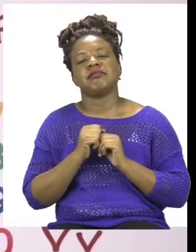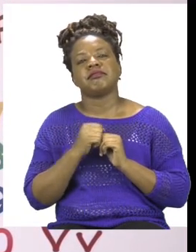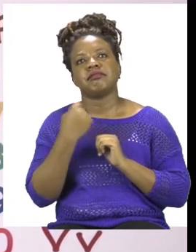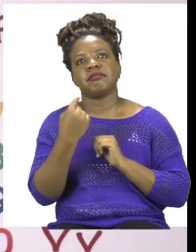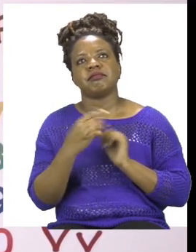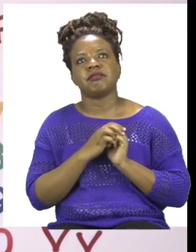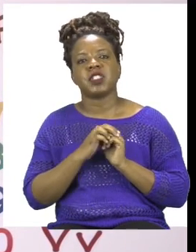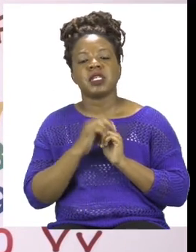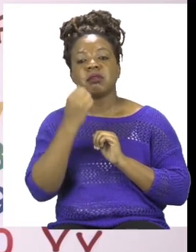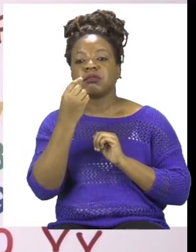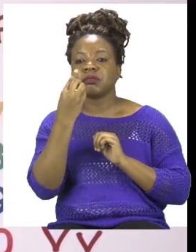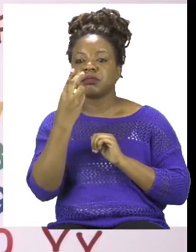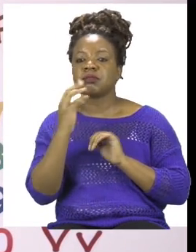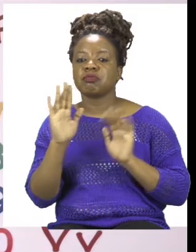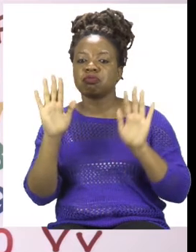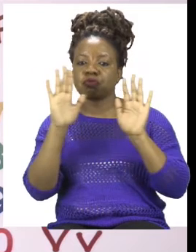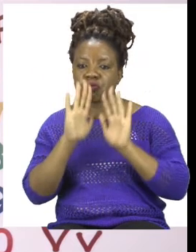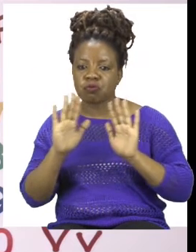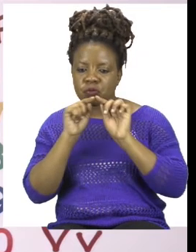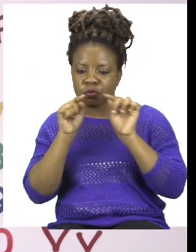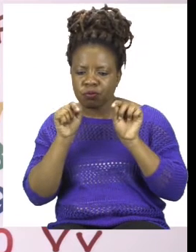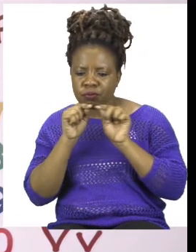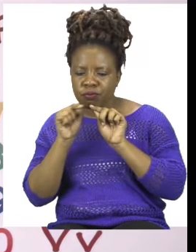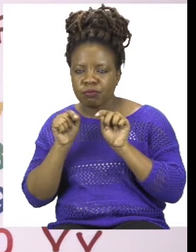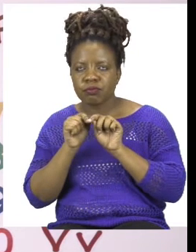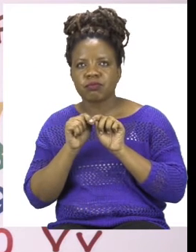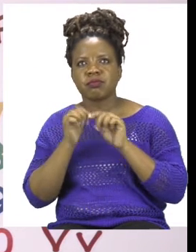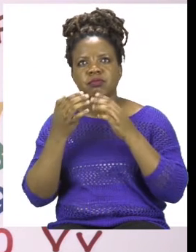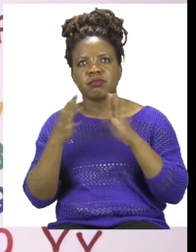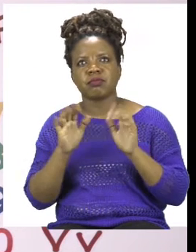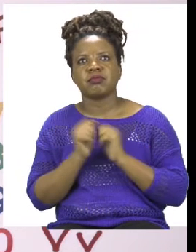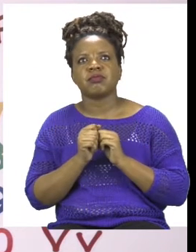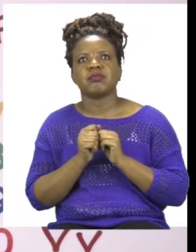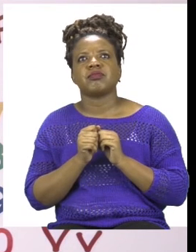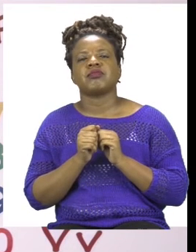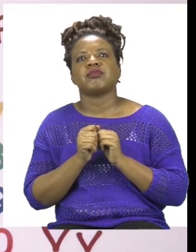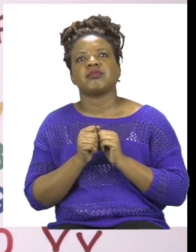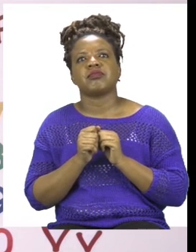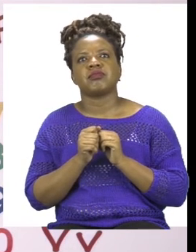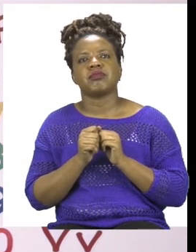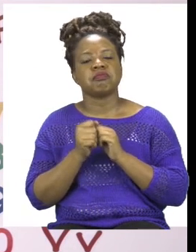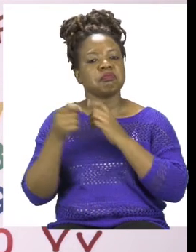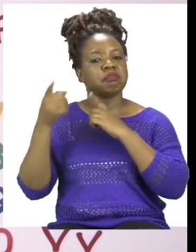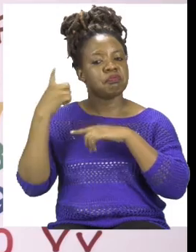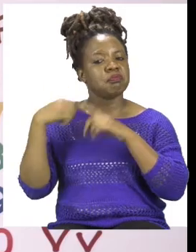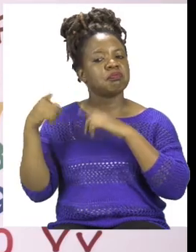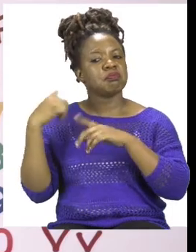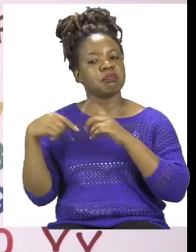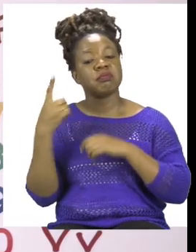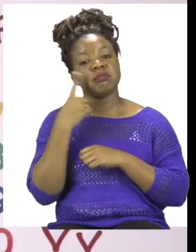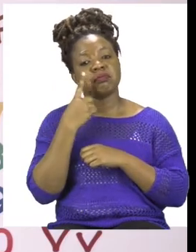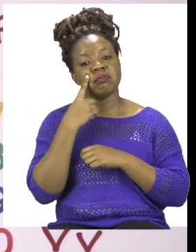colour and when you're done, move on to the next one. And when you're done with everything, double check that you are